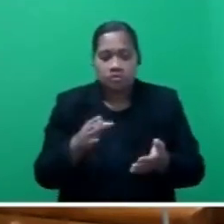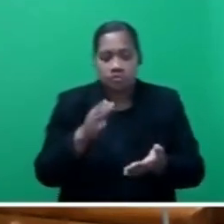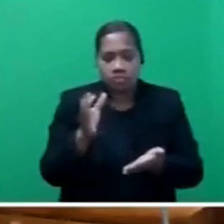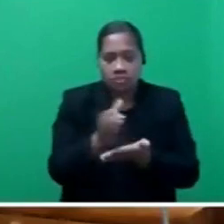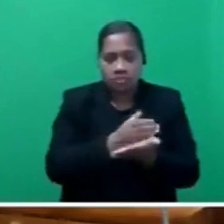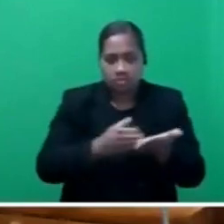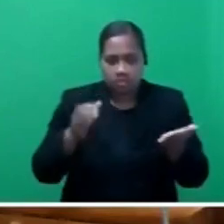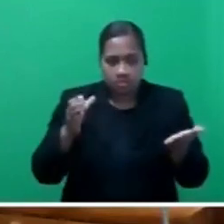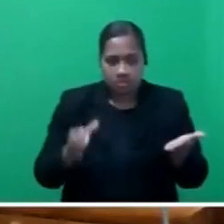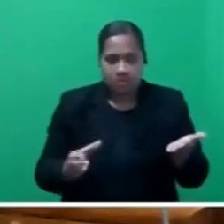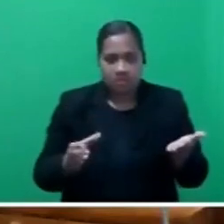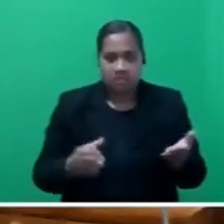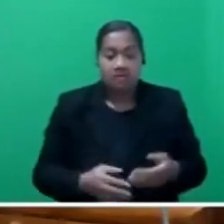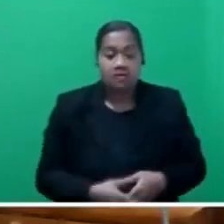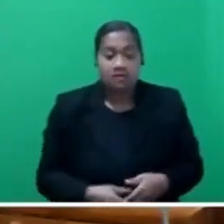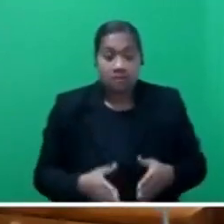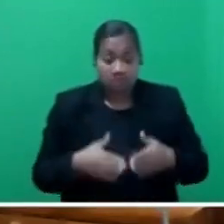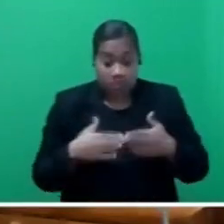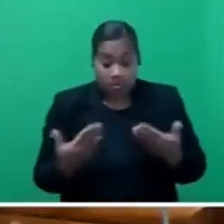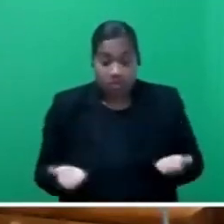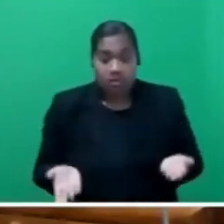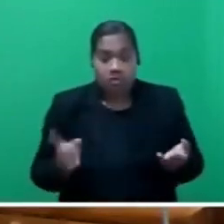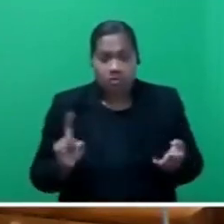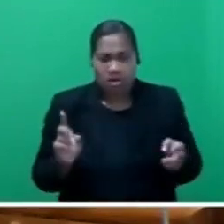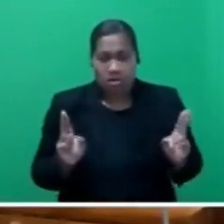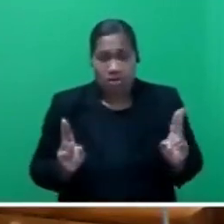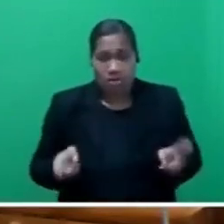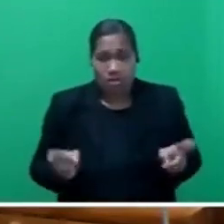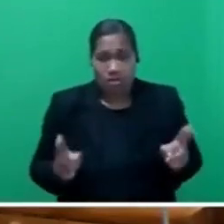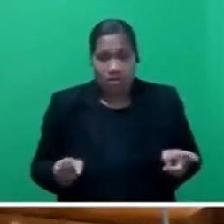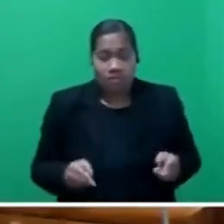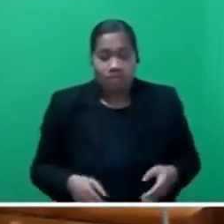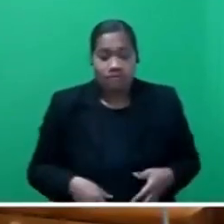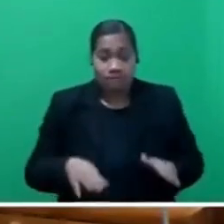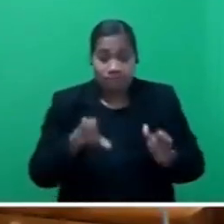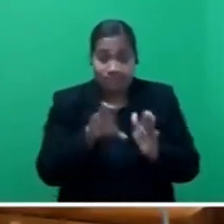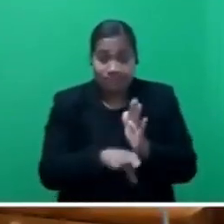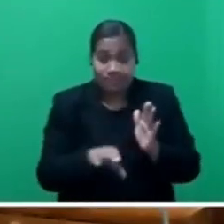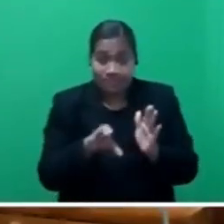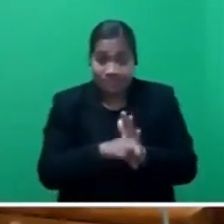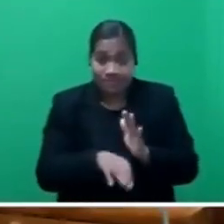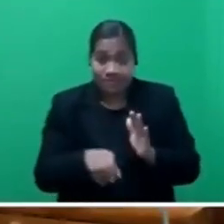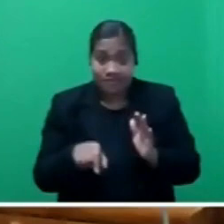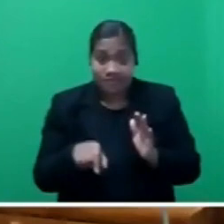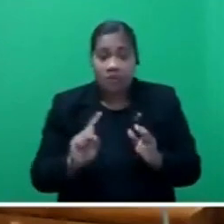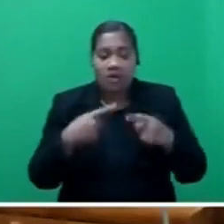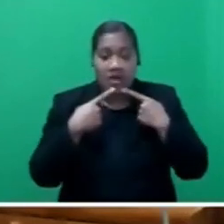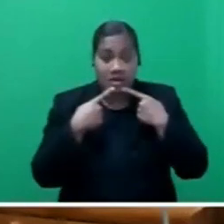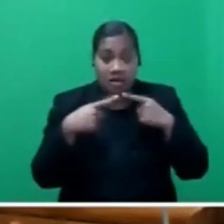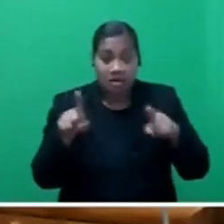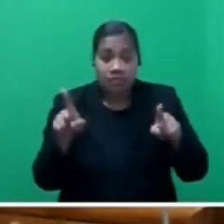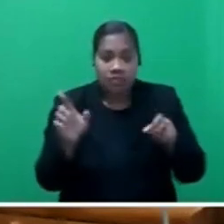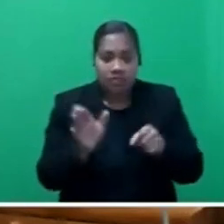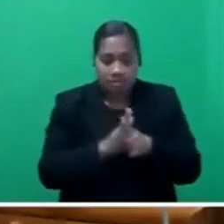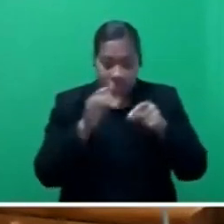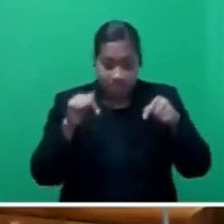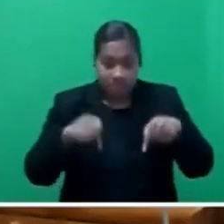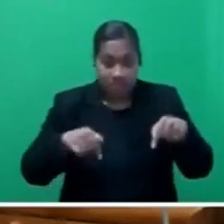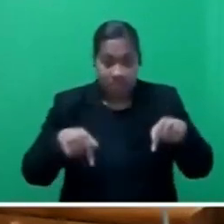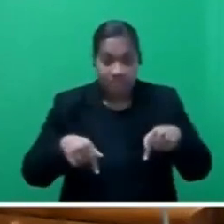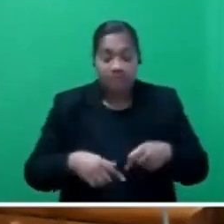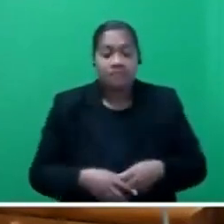What now seems to be the current norm is that price policy initiatives are announced, but